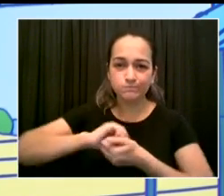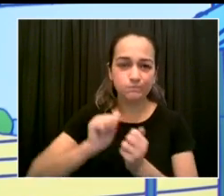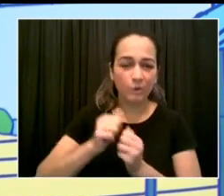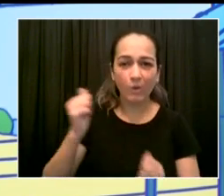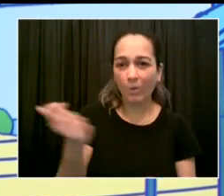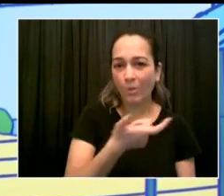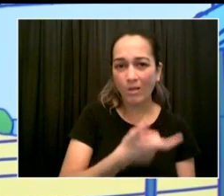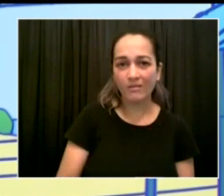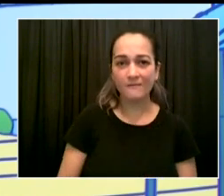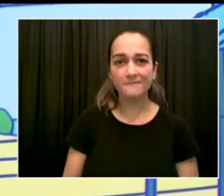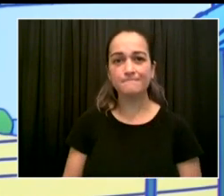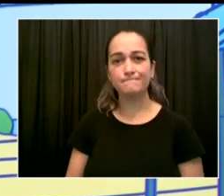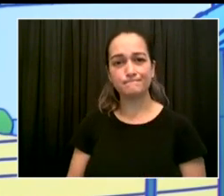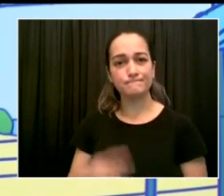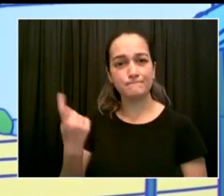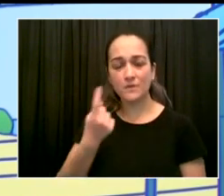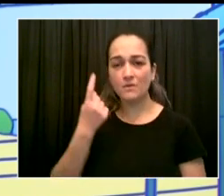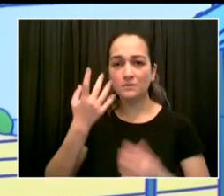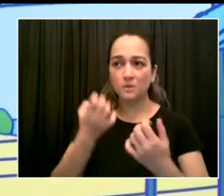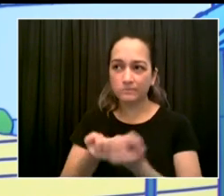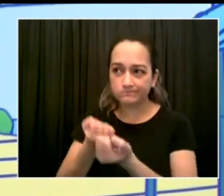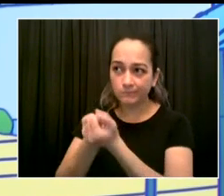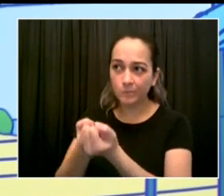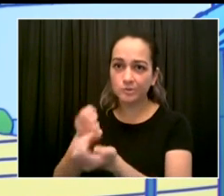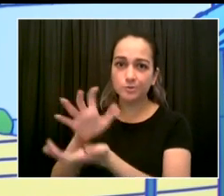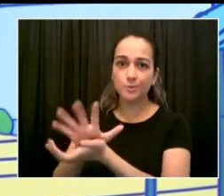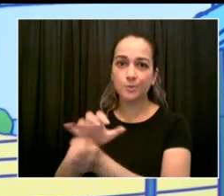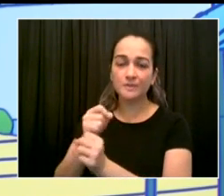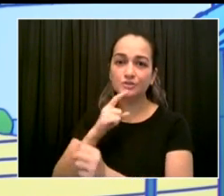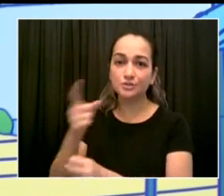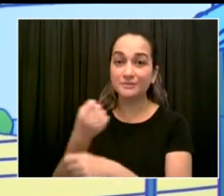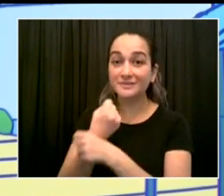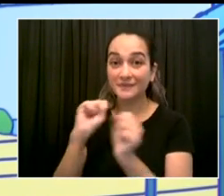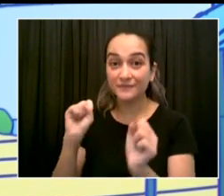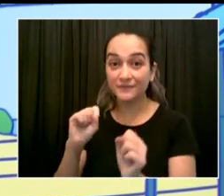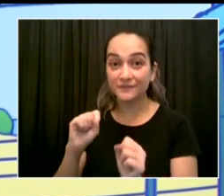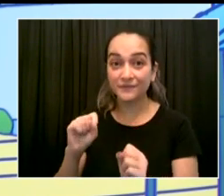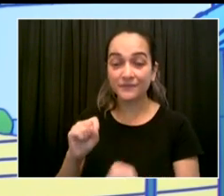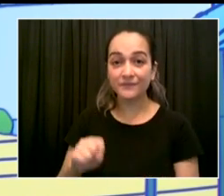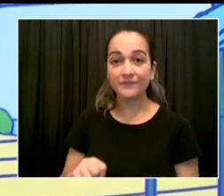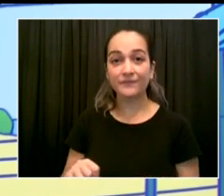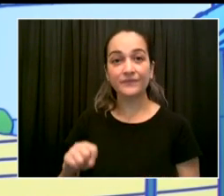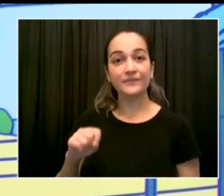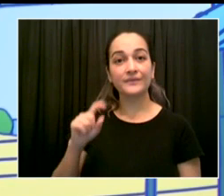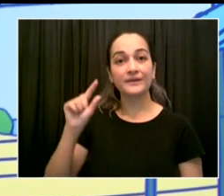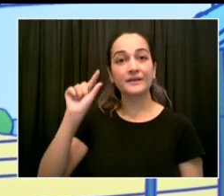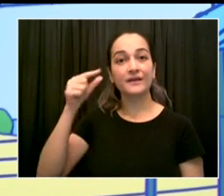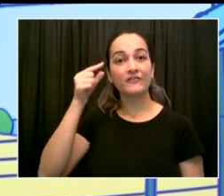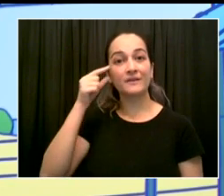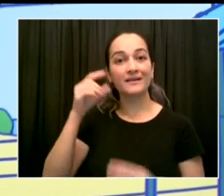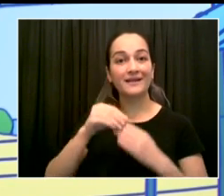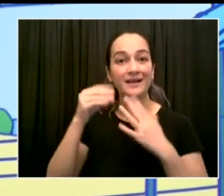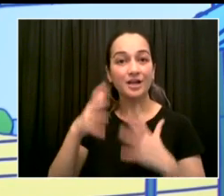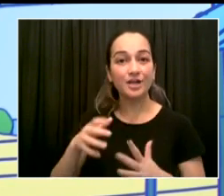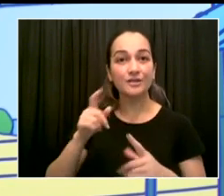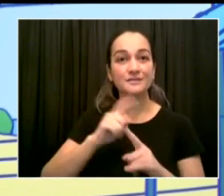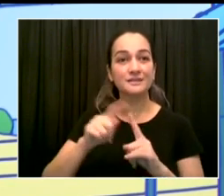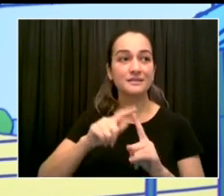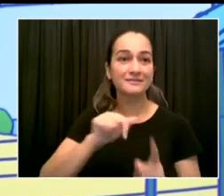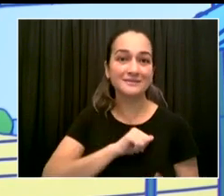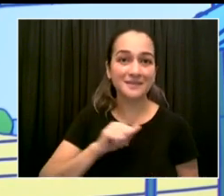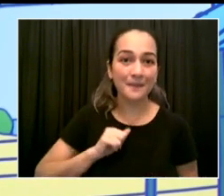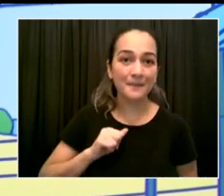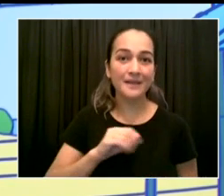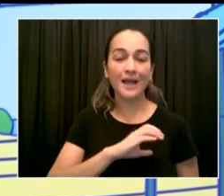are very personally connected to the schools and their district to help get additional funding and support, work on these issues all the time. And the next person I want you to hear from